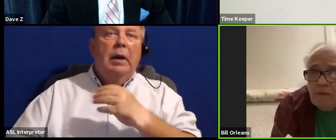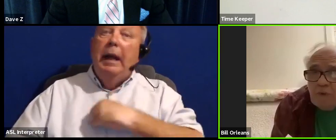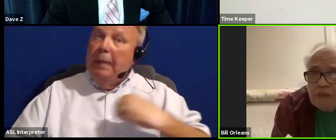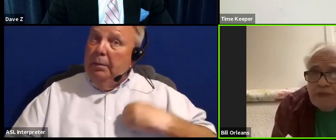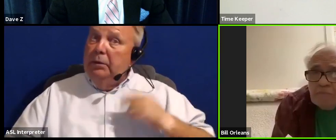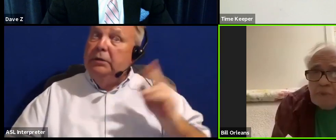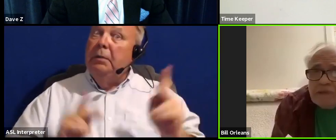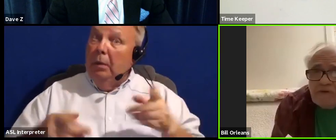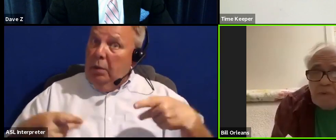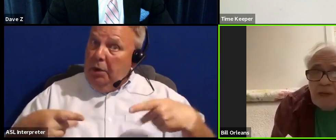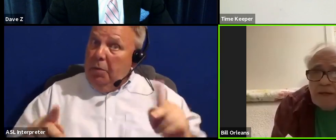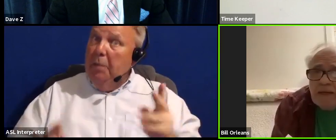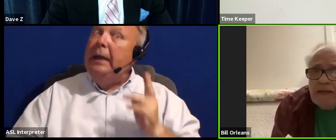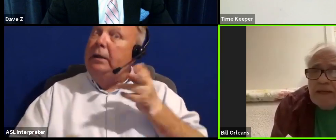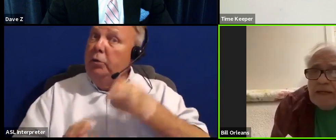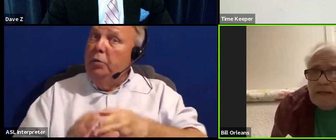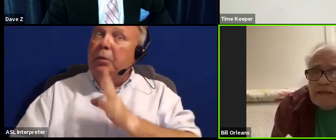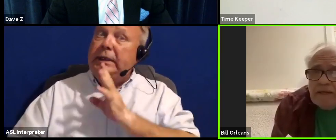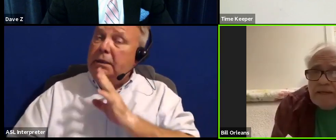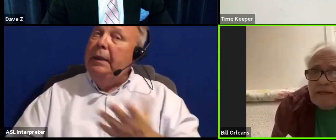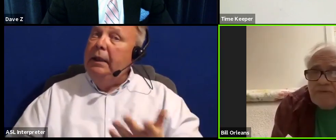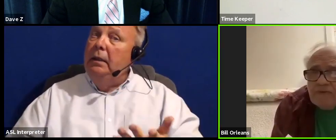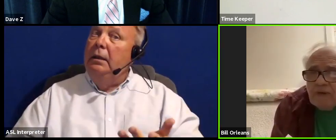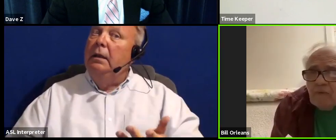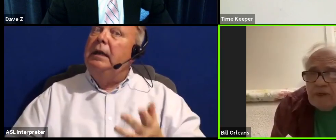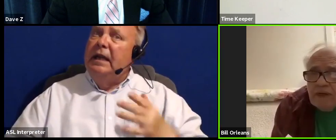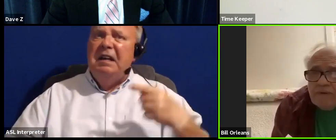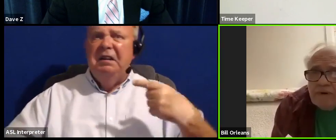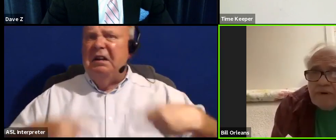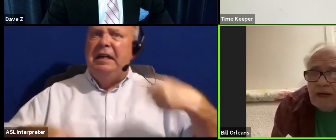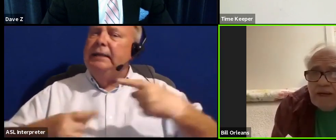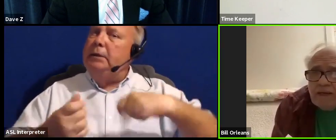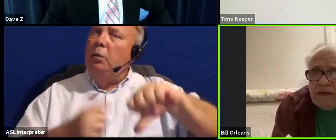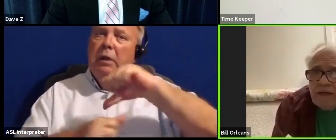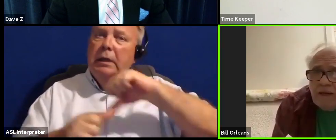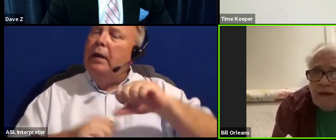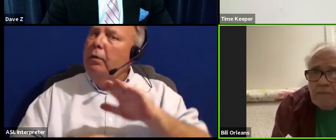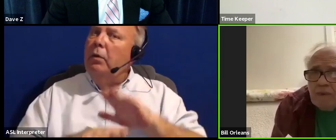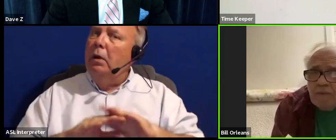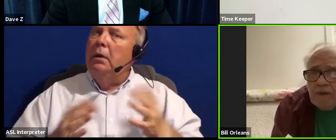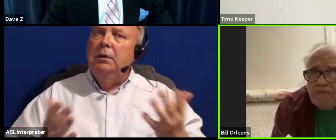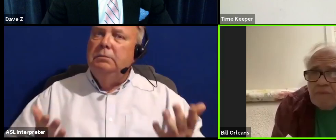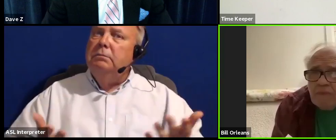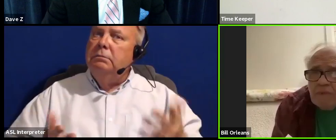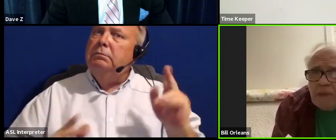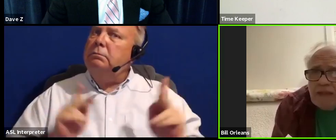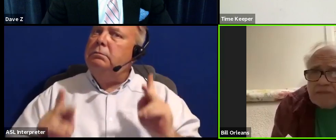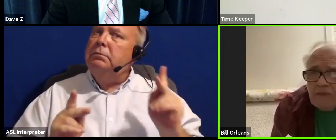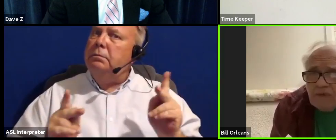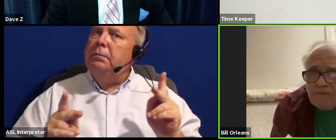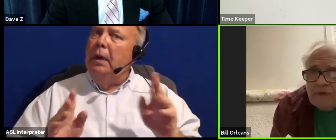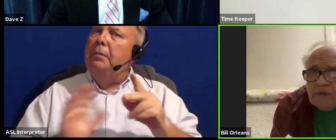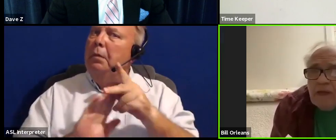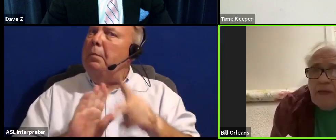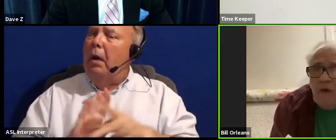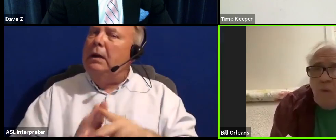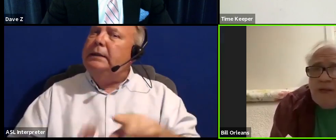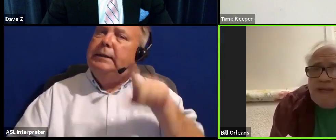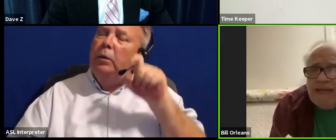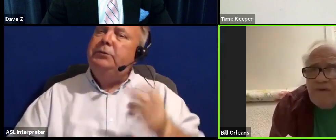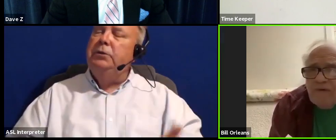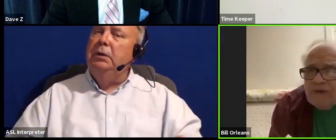public when they're permitted to participate in contesting one another on a given public policy question.